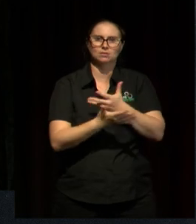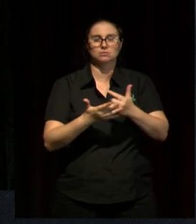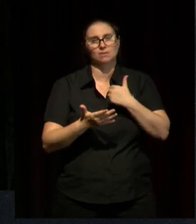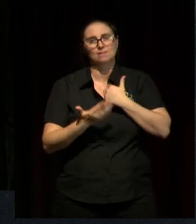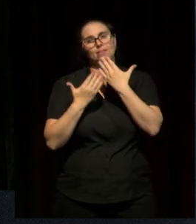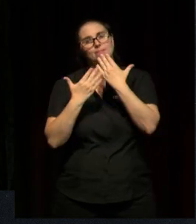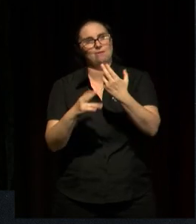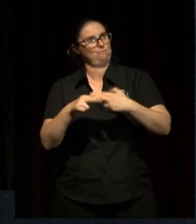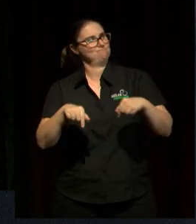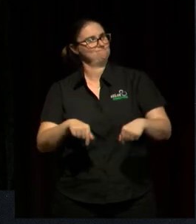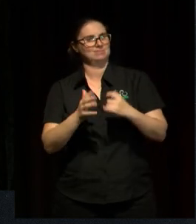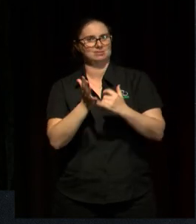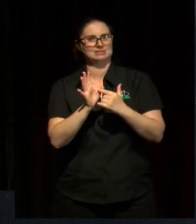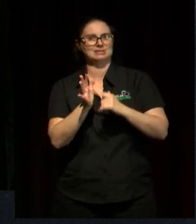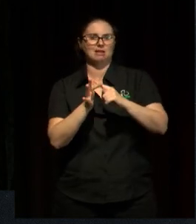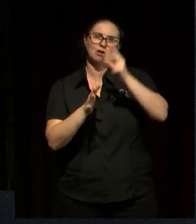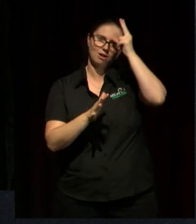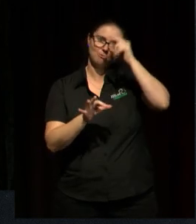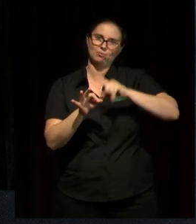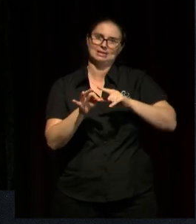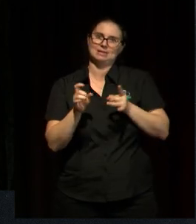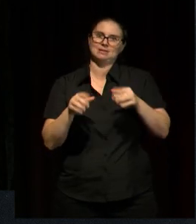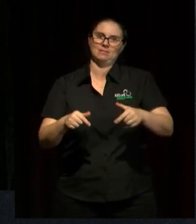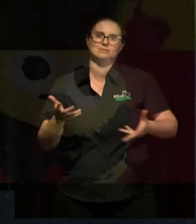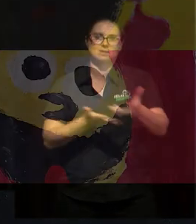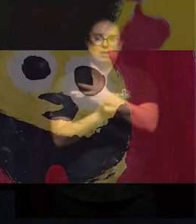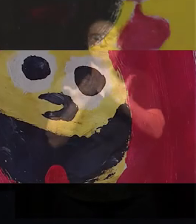for starting this dialogue. Thank you all.